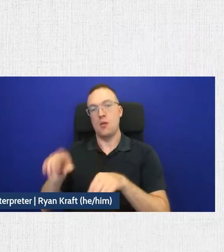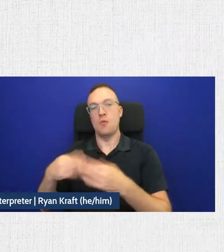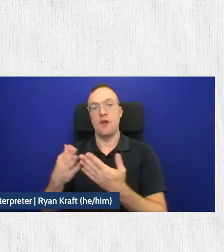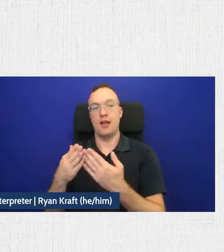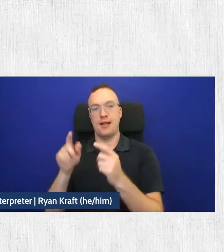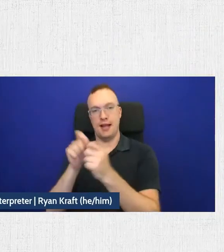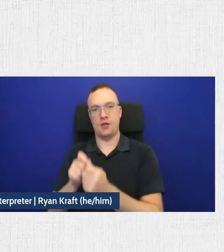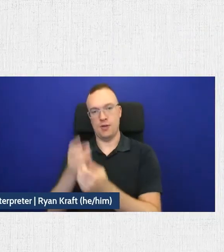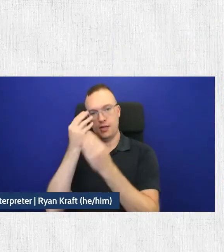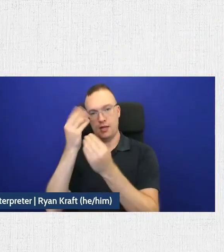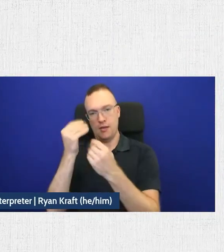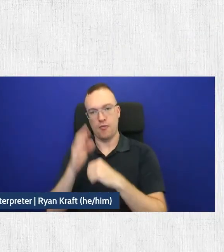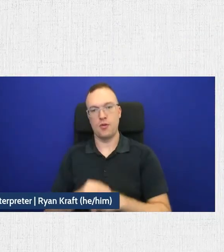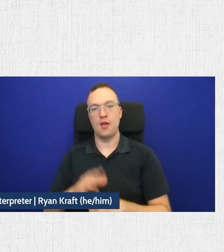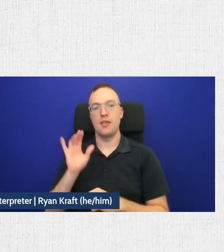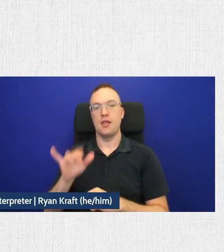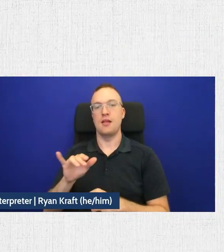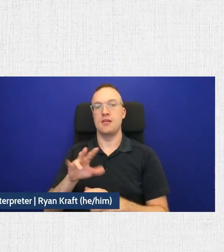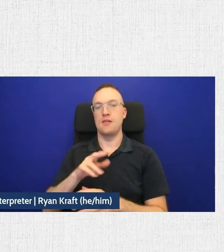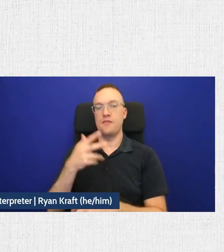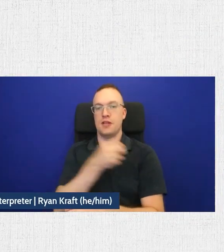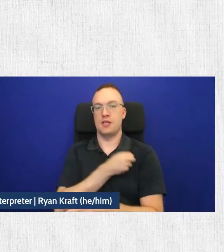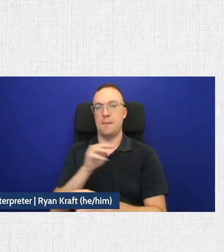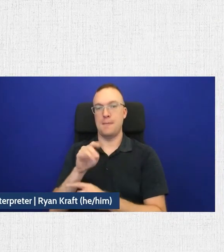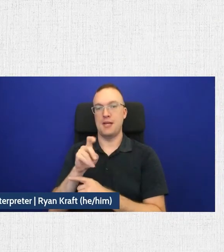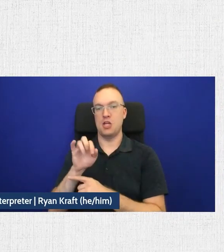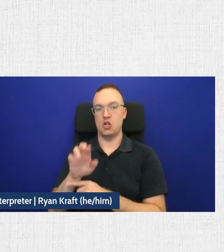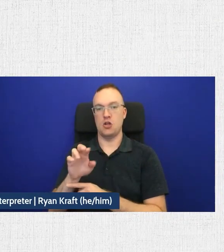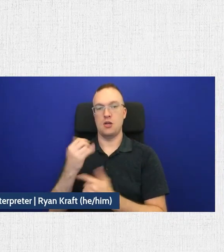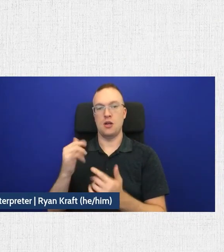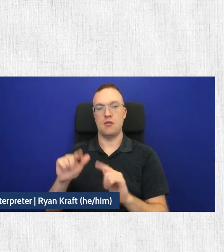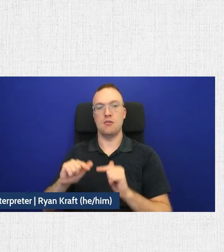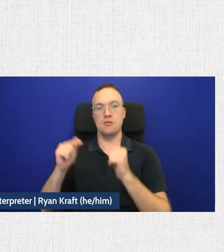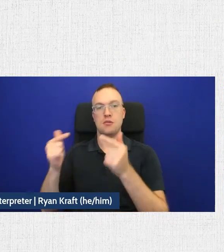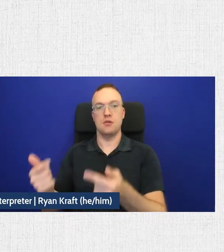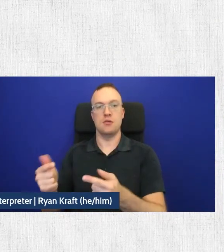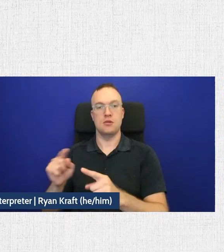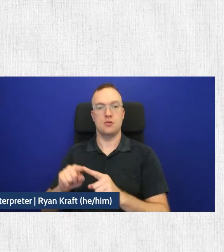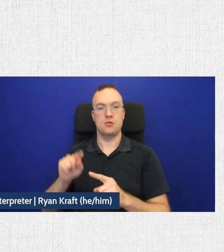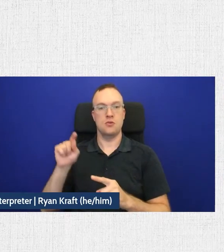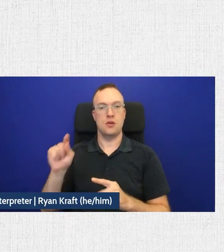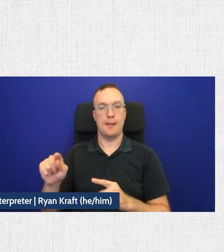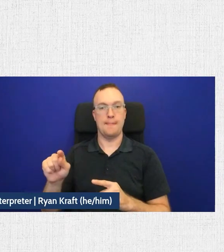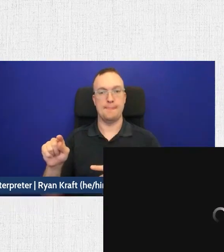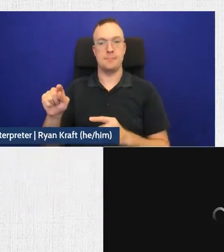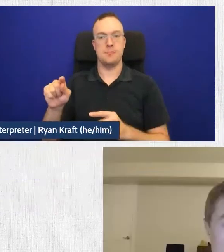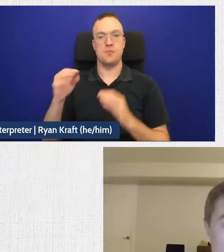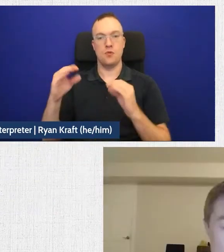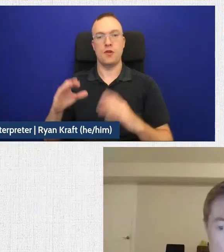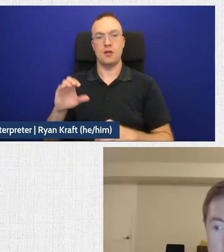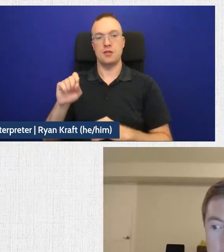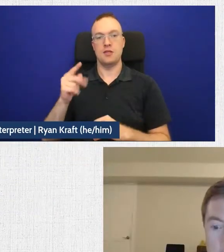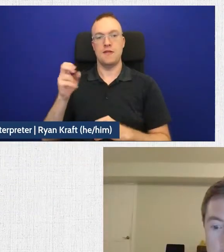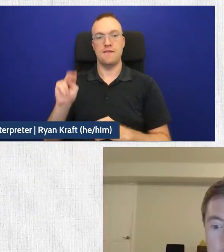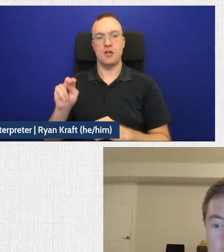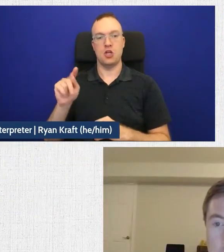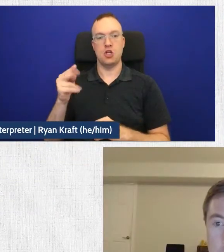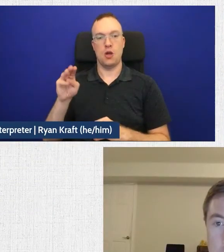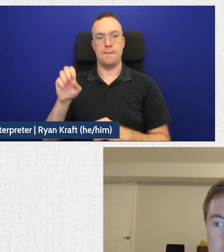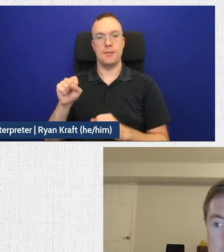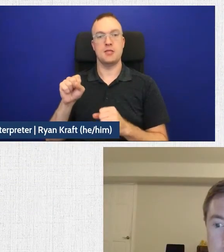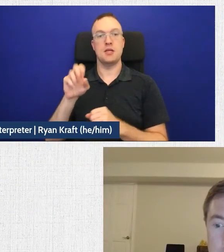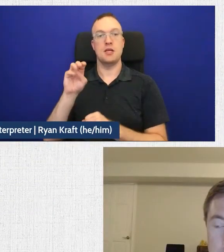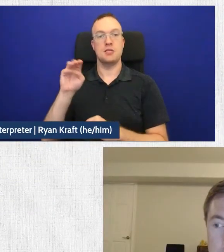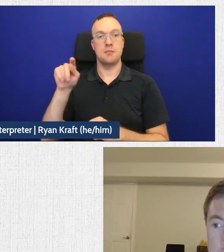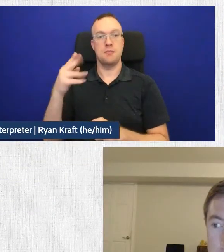And that is the vaccine mediator. I am then going to pass the screen over to Professor Stephen Thomas of the Smith School of Business